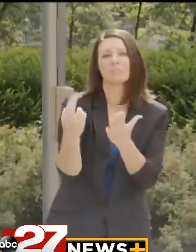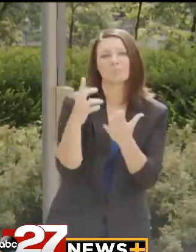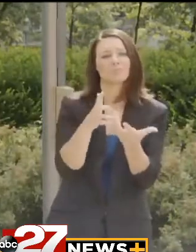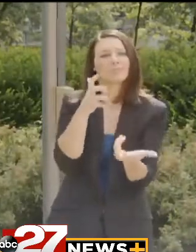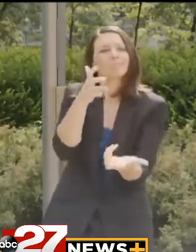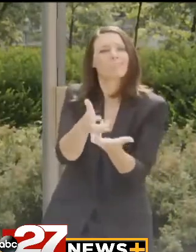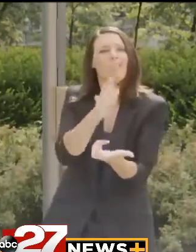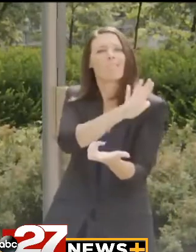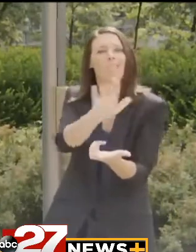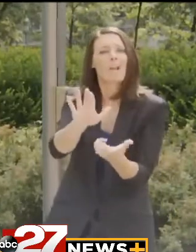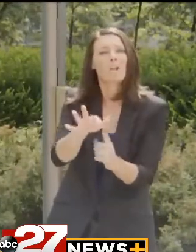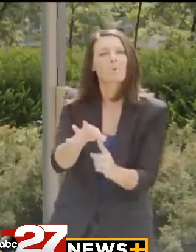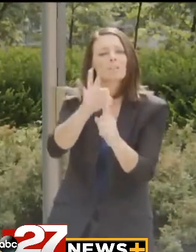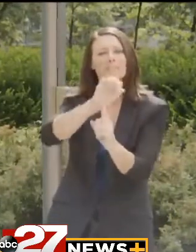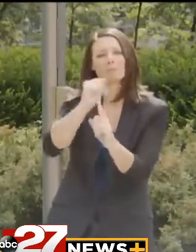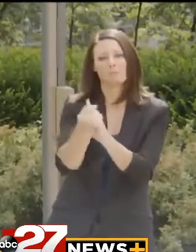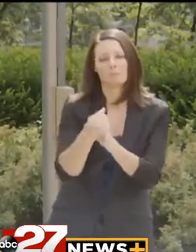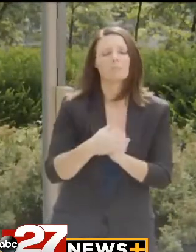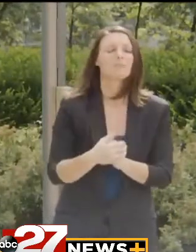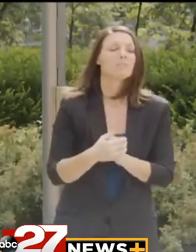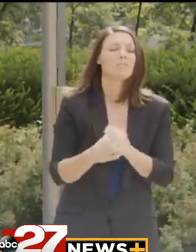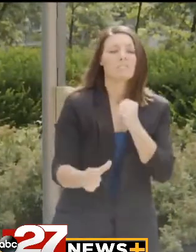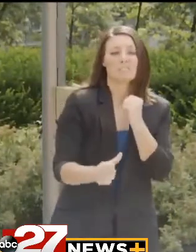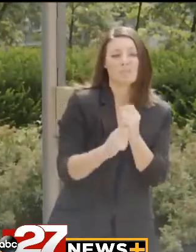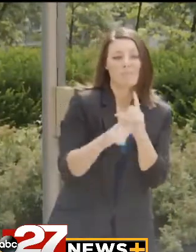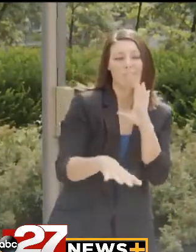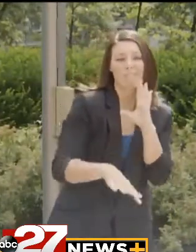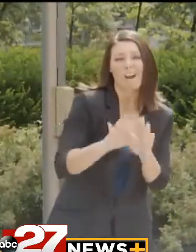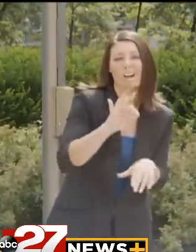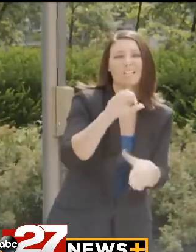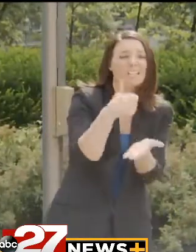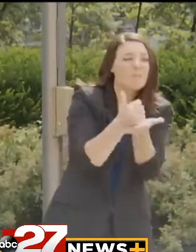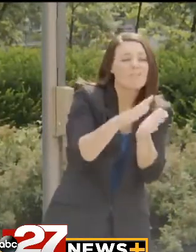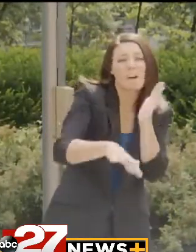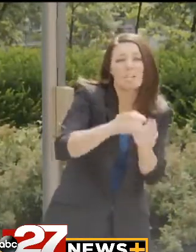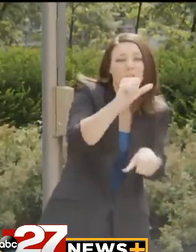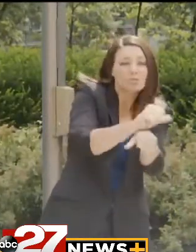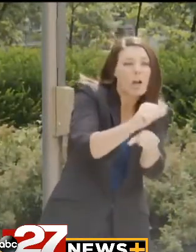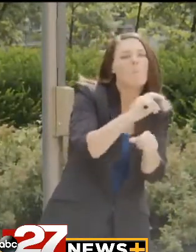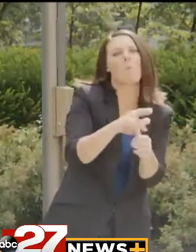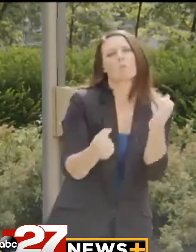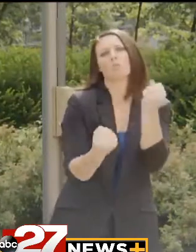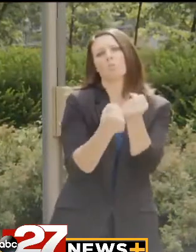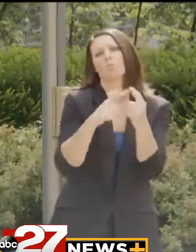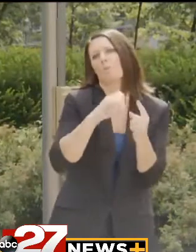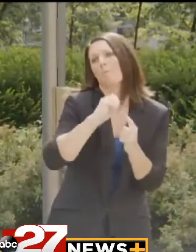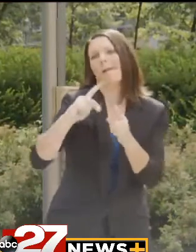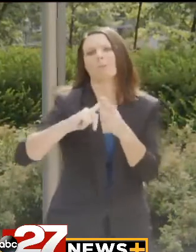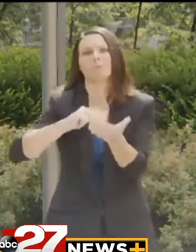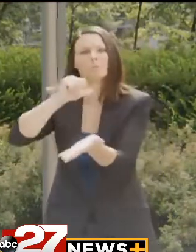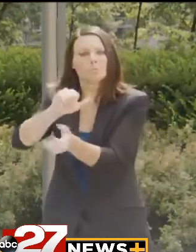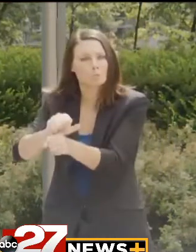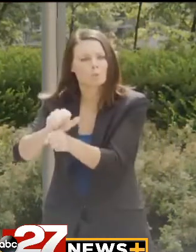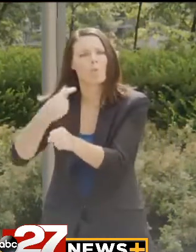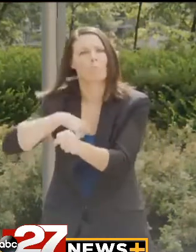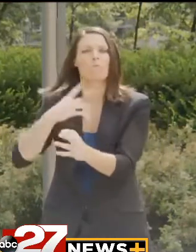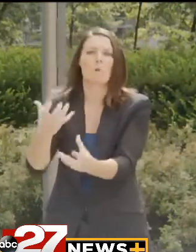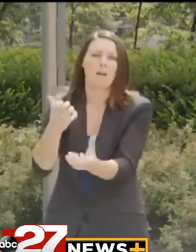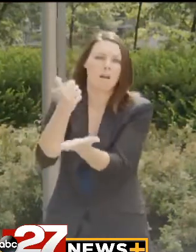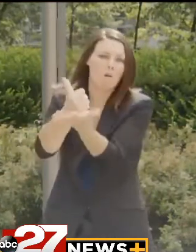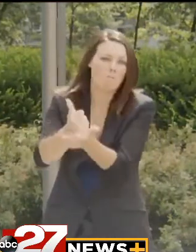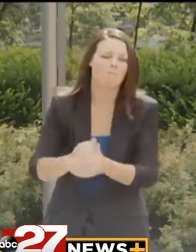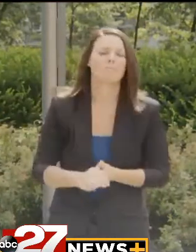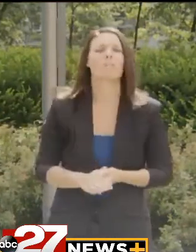situation. Whether it's assistance with finding a job or support so you can return to the workforce, we are here to help.